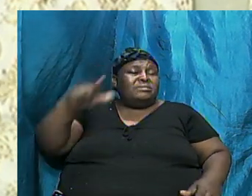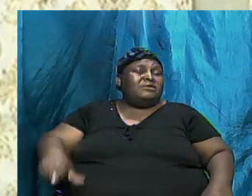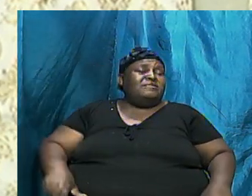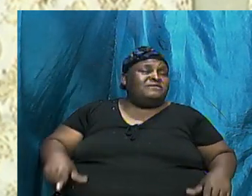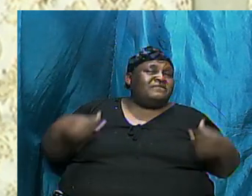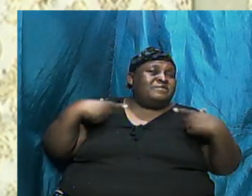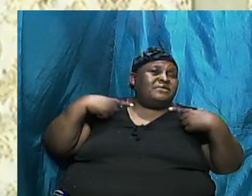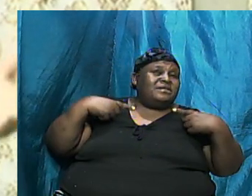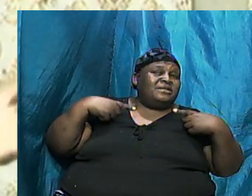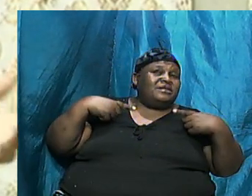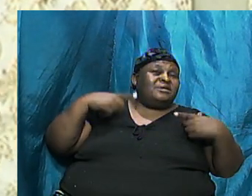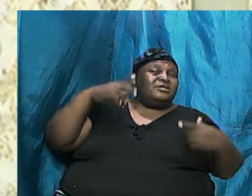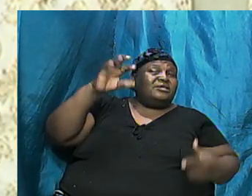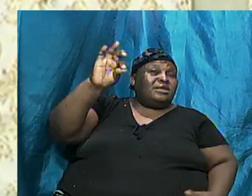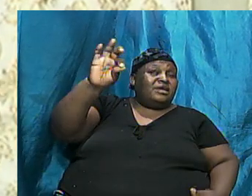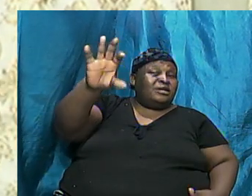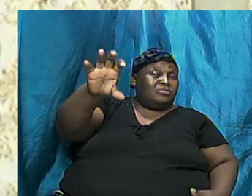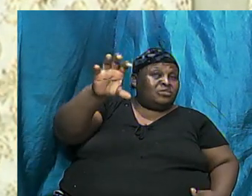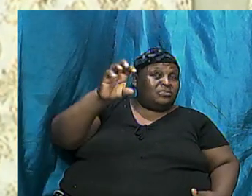For 900